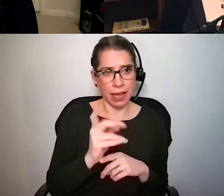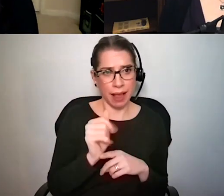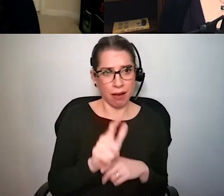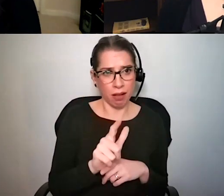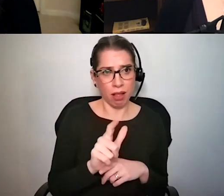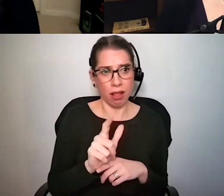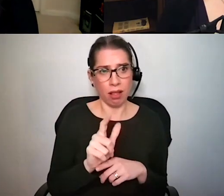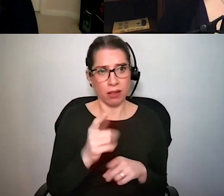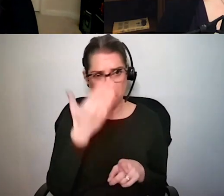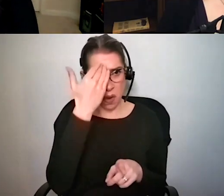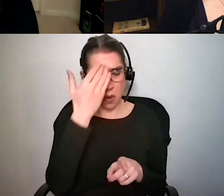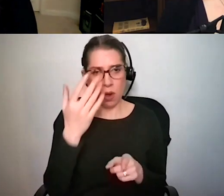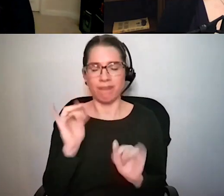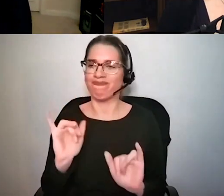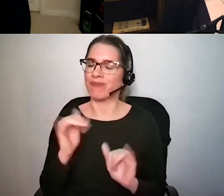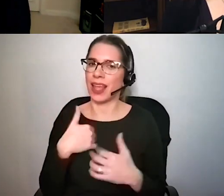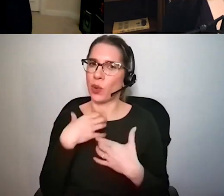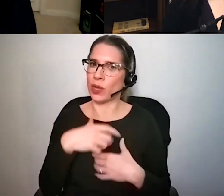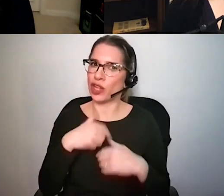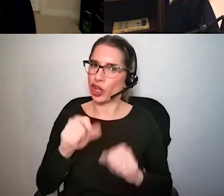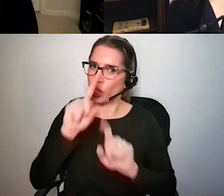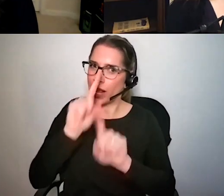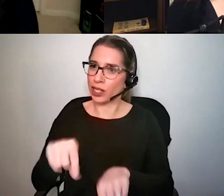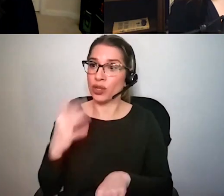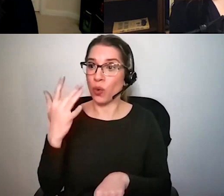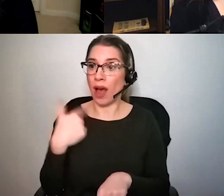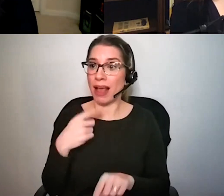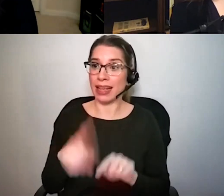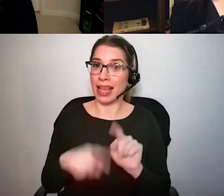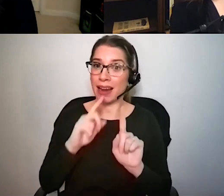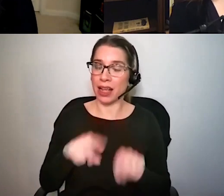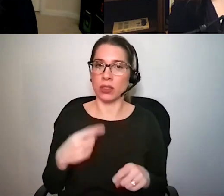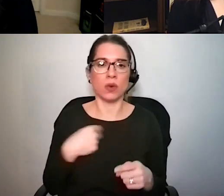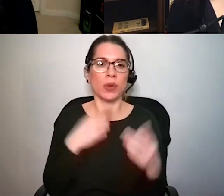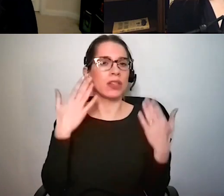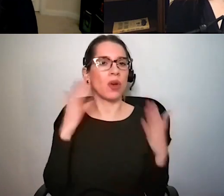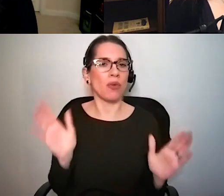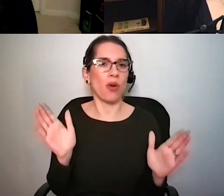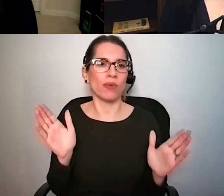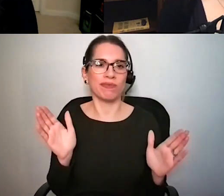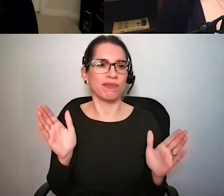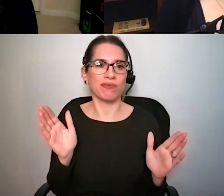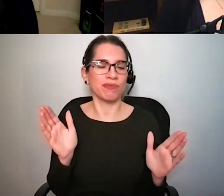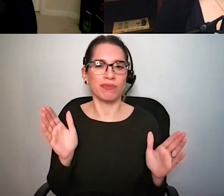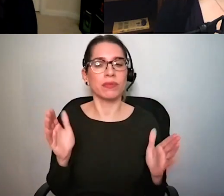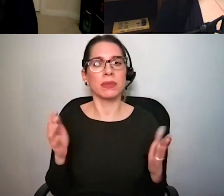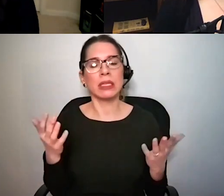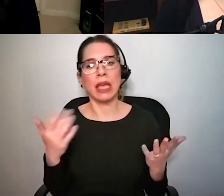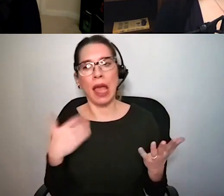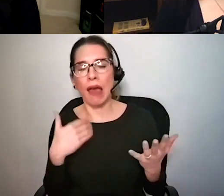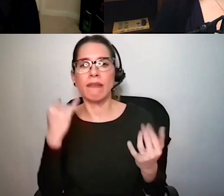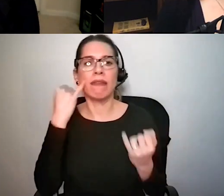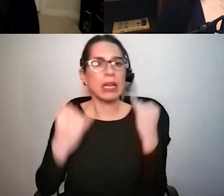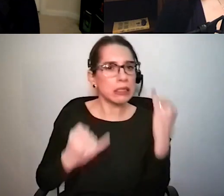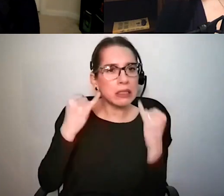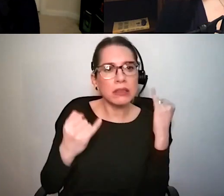I could and the reason why I can't is because we simply don't know we have a lot of ideas and there's a lot of funding that's